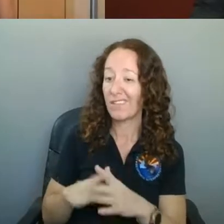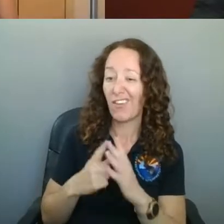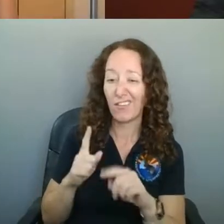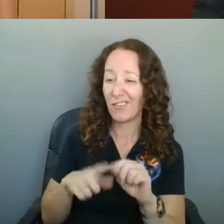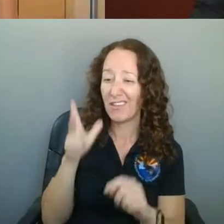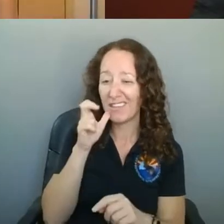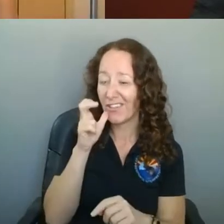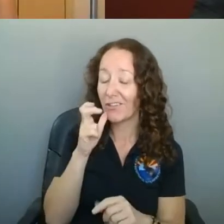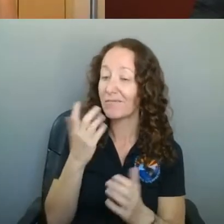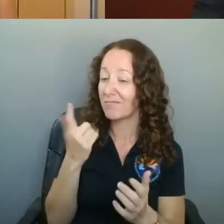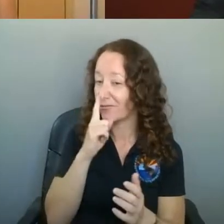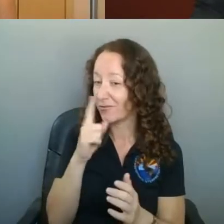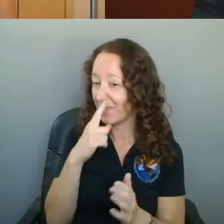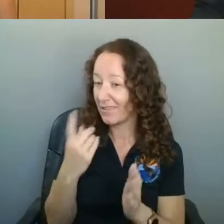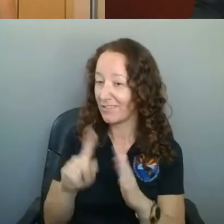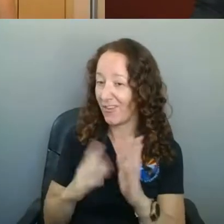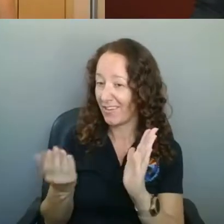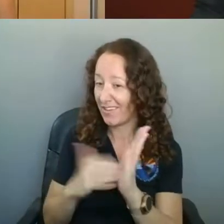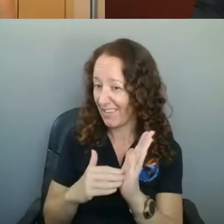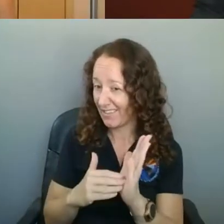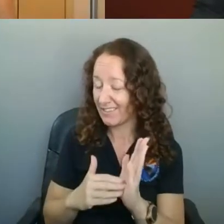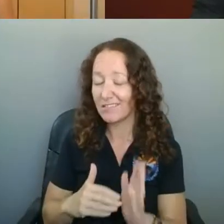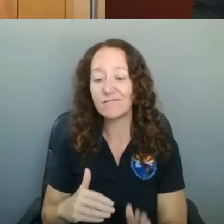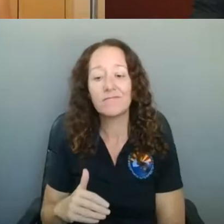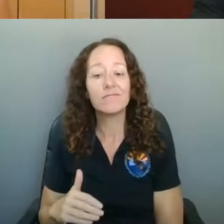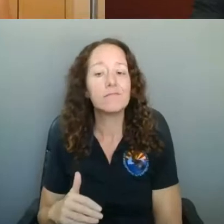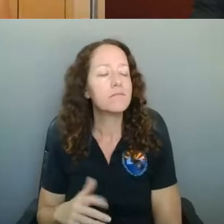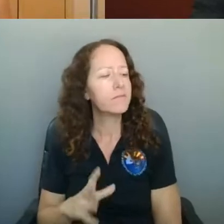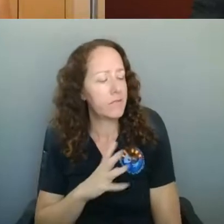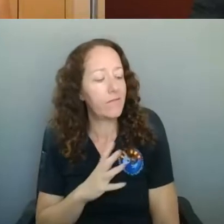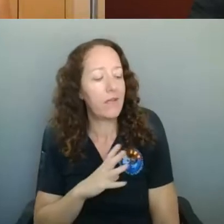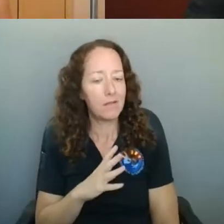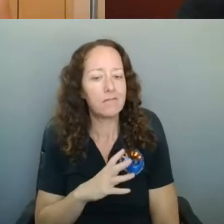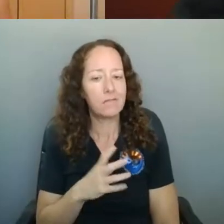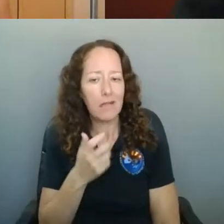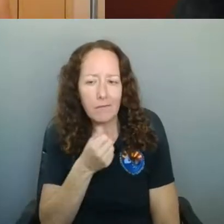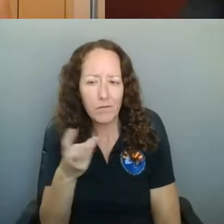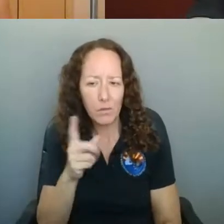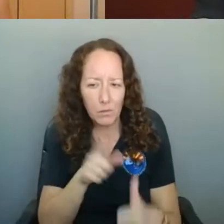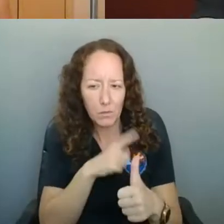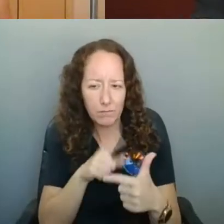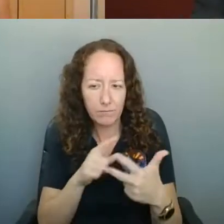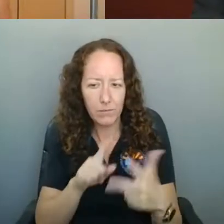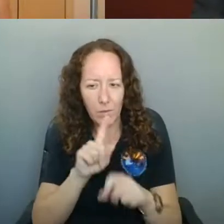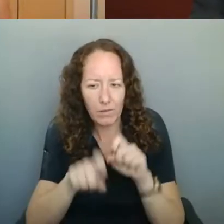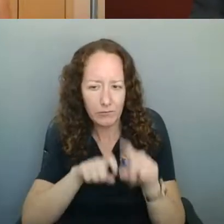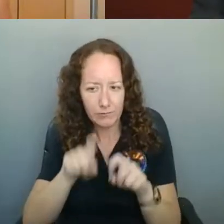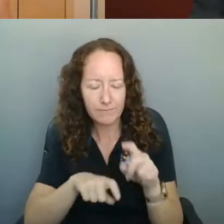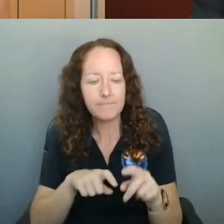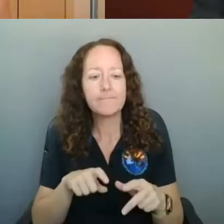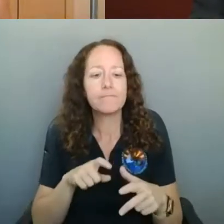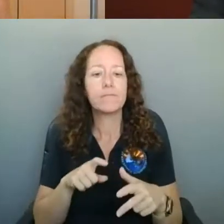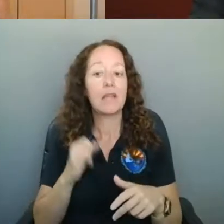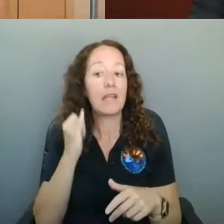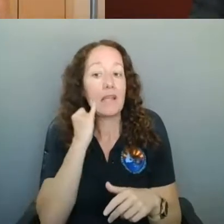start over here please? No problem. So I have a couple of questions. For those bars that don't have